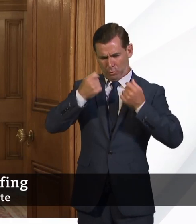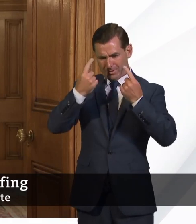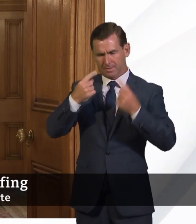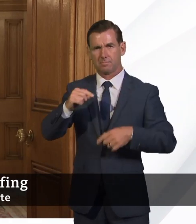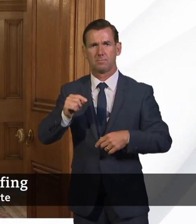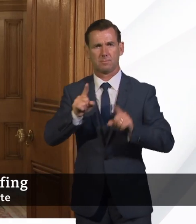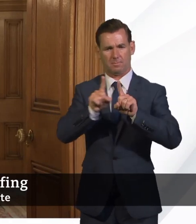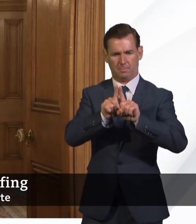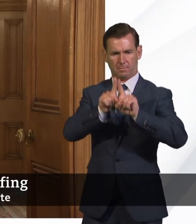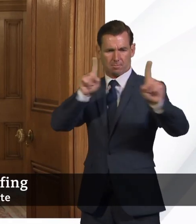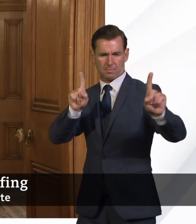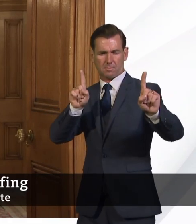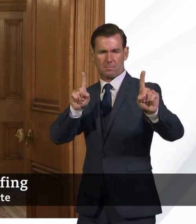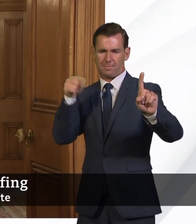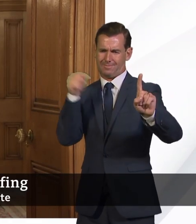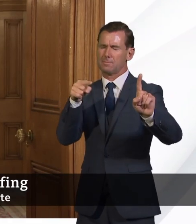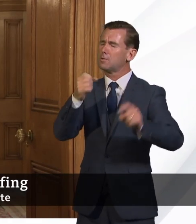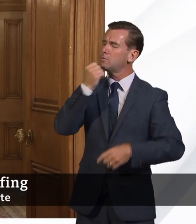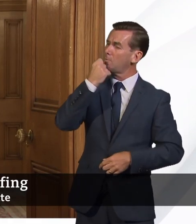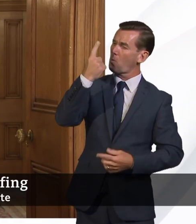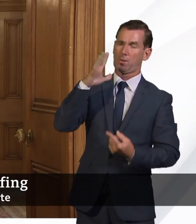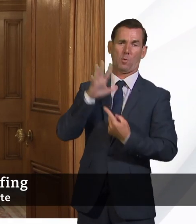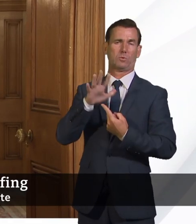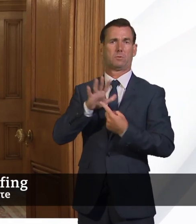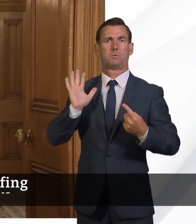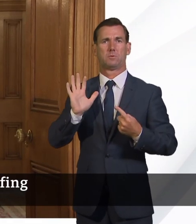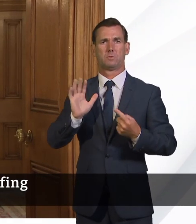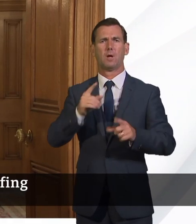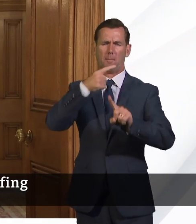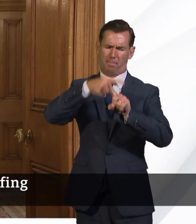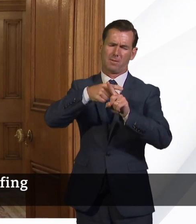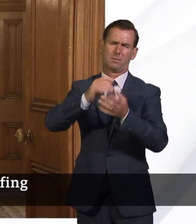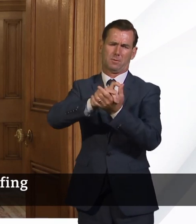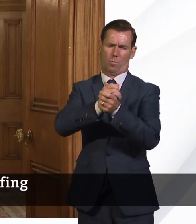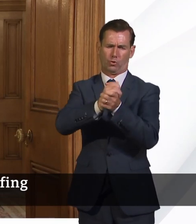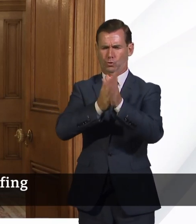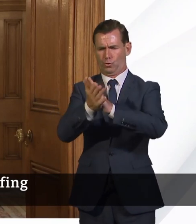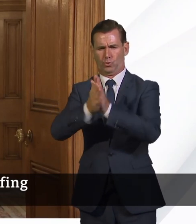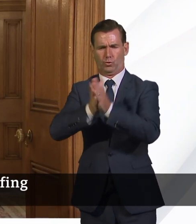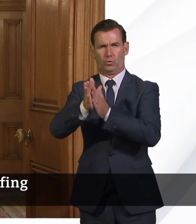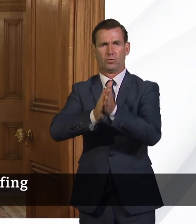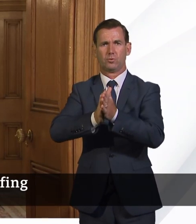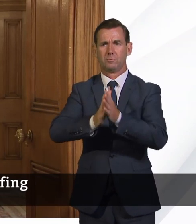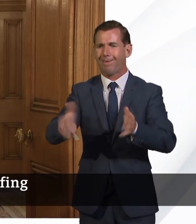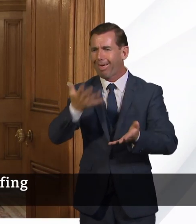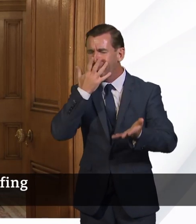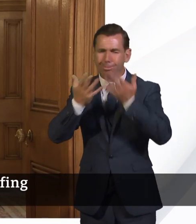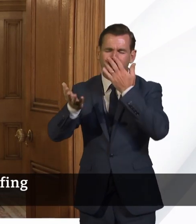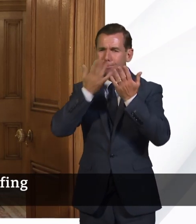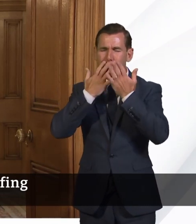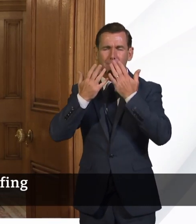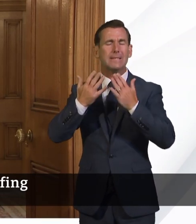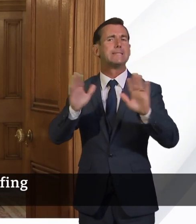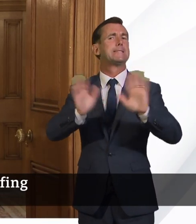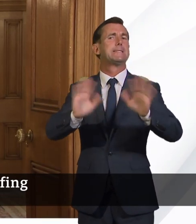distancing is absolutely the most important thing, along with washing your hands, and along with not touching your face. So perhaps those